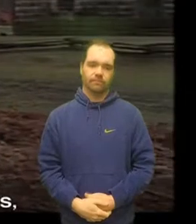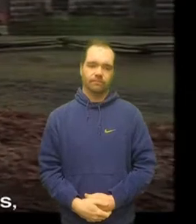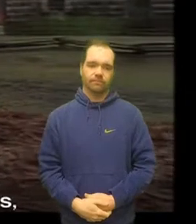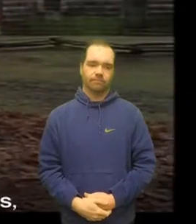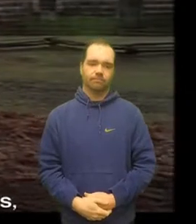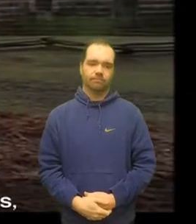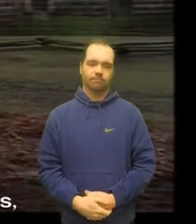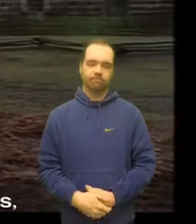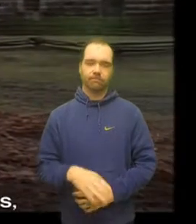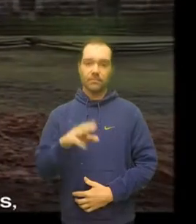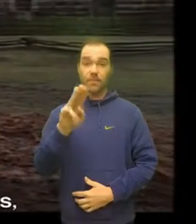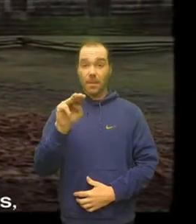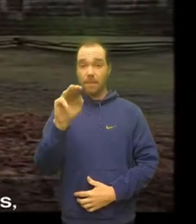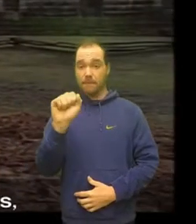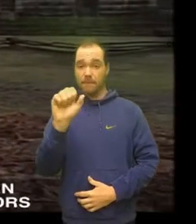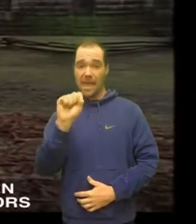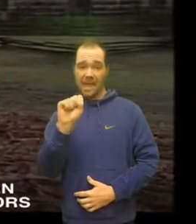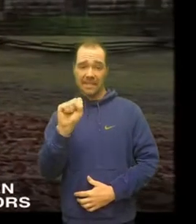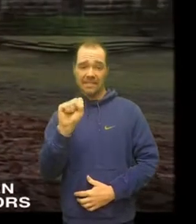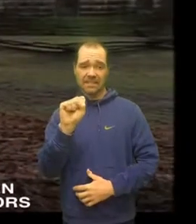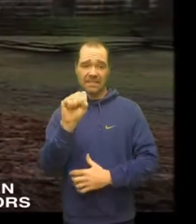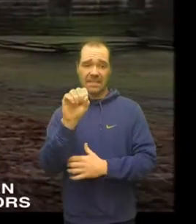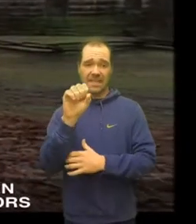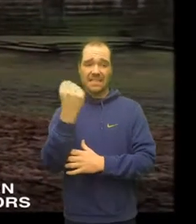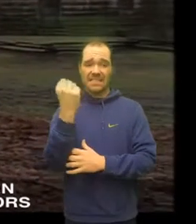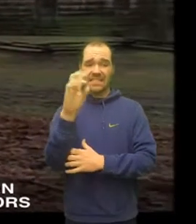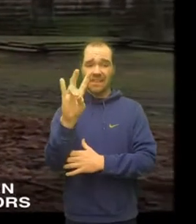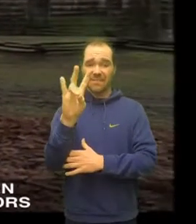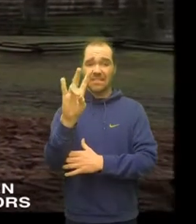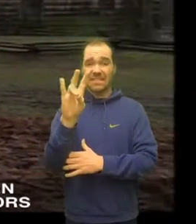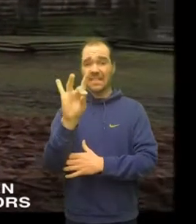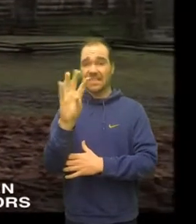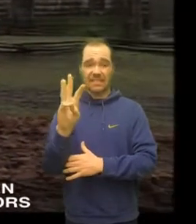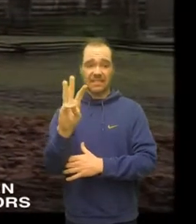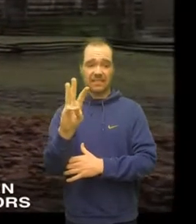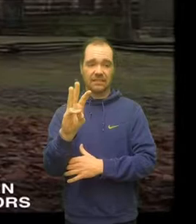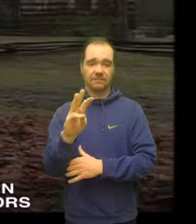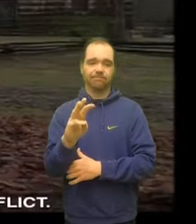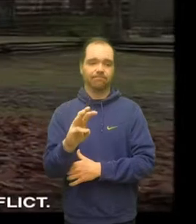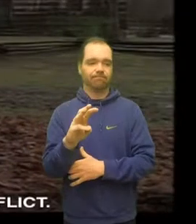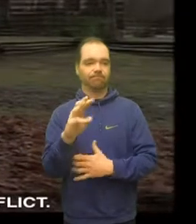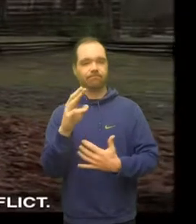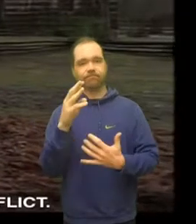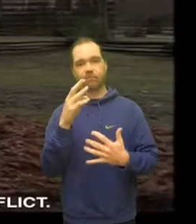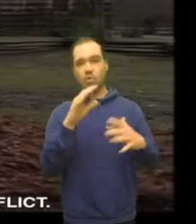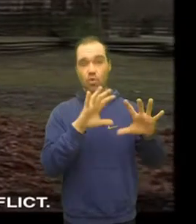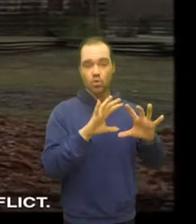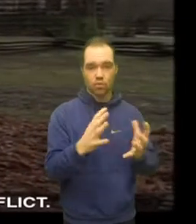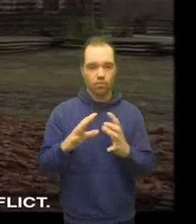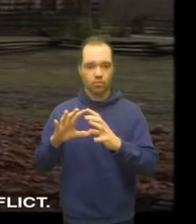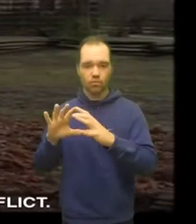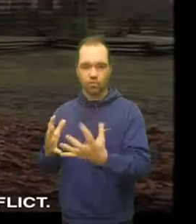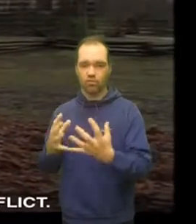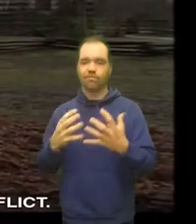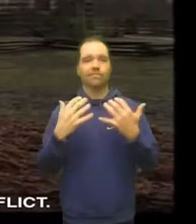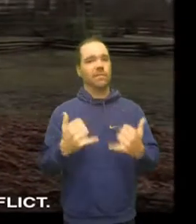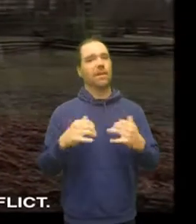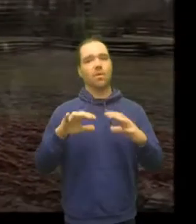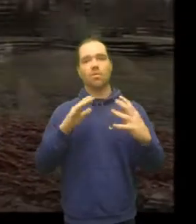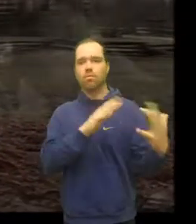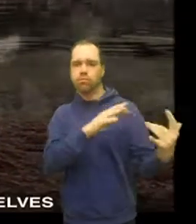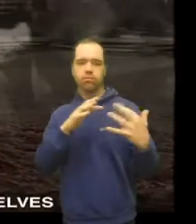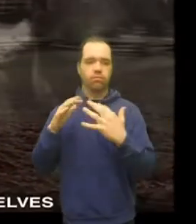in 1786 in Massachusetts the antagonism between the debtors and creditors breaks out into open conflict